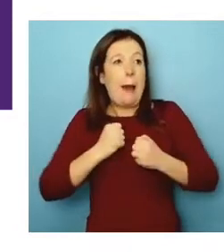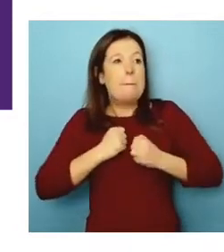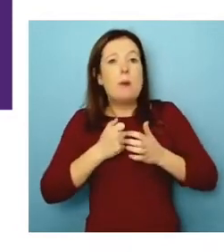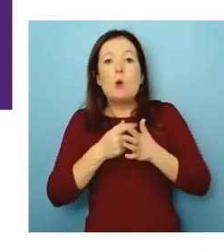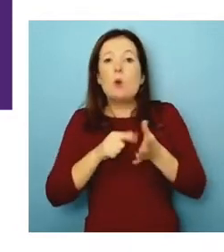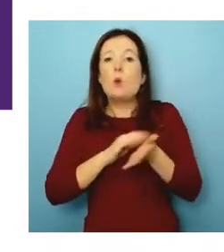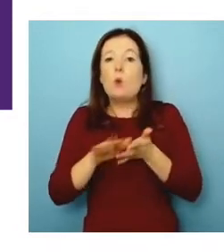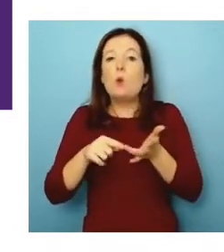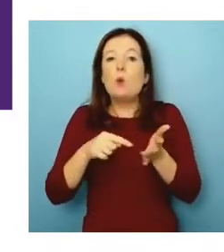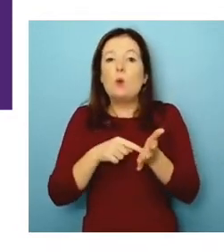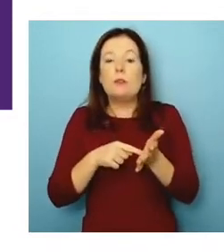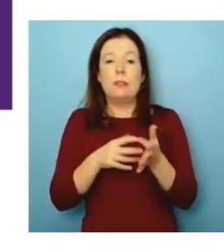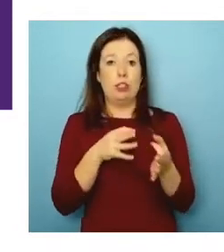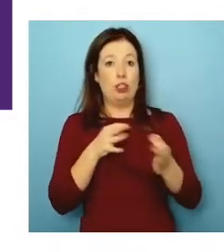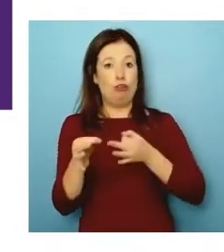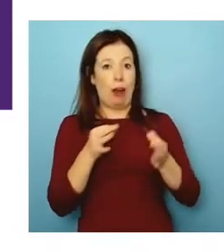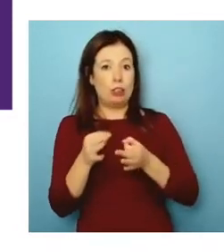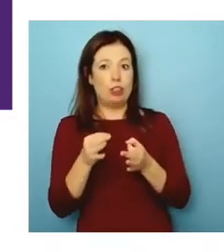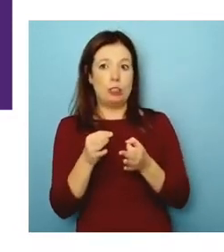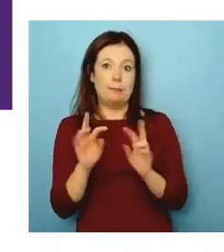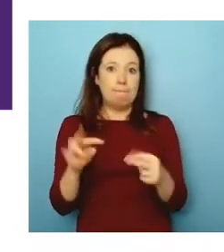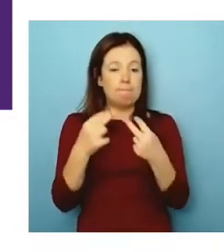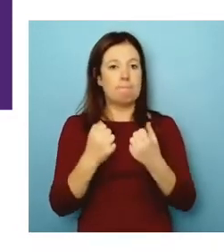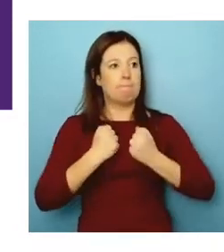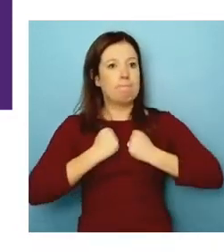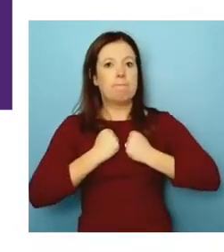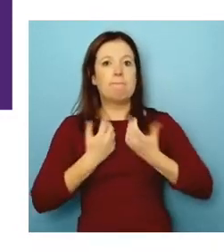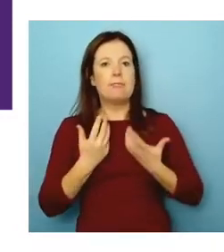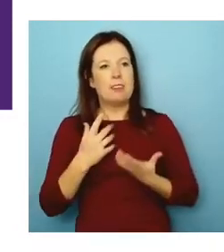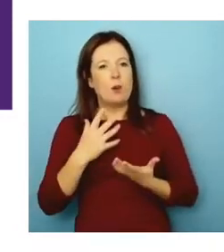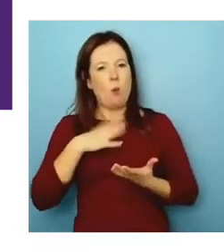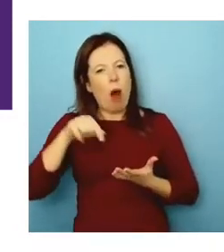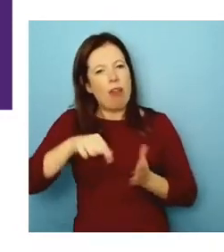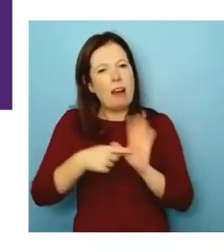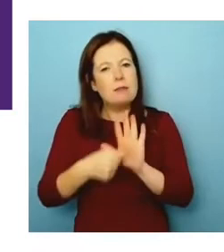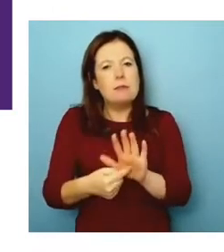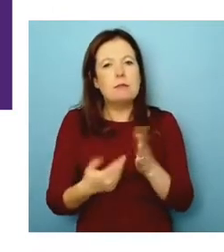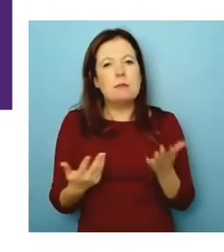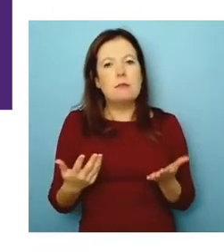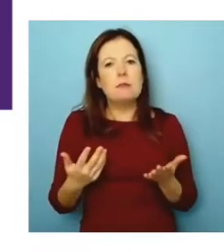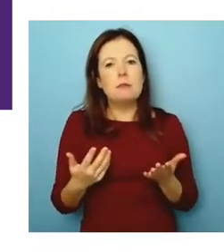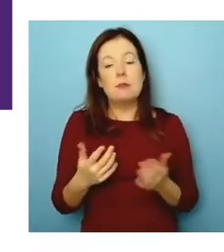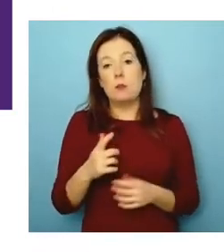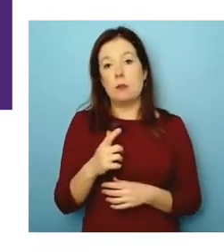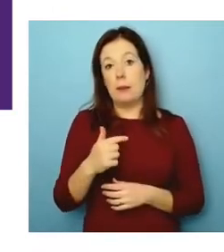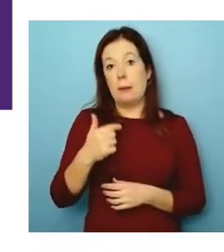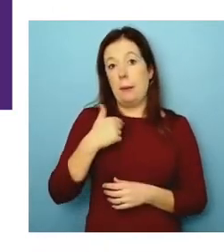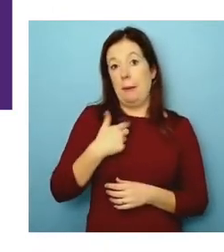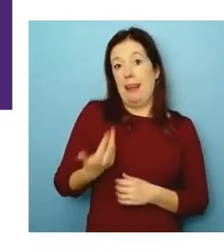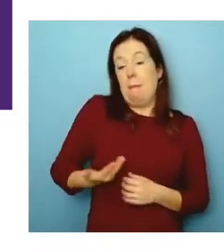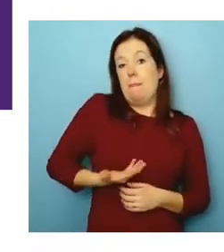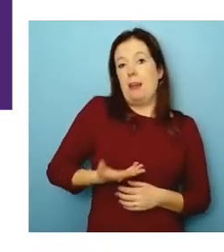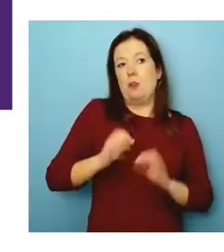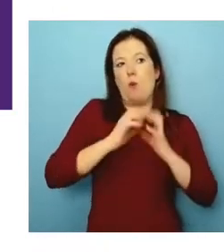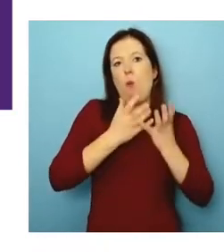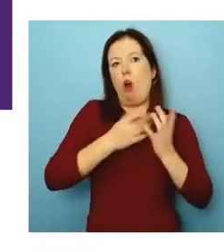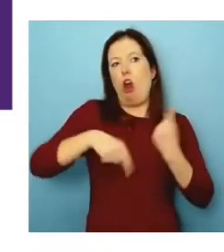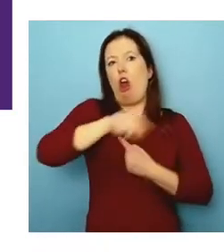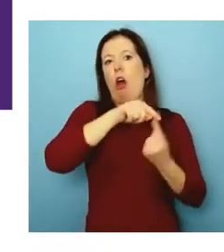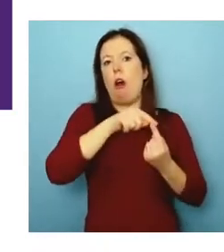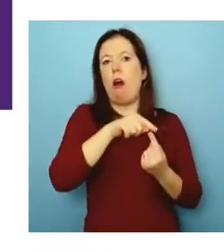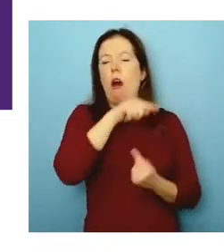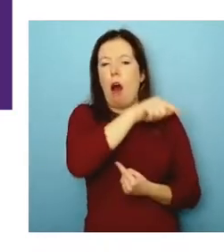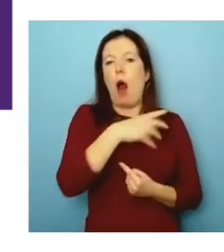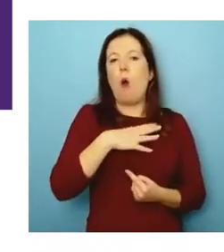based on these strategies. And that's the reason why we won, because there's one thing that I learned from the business world as well, is people are looking for success formulas